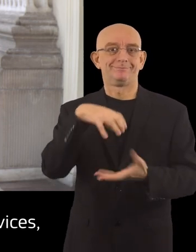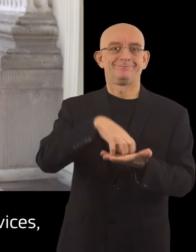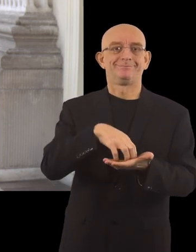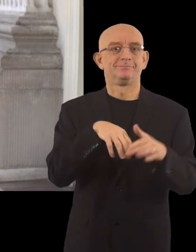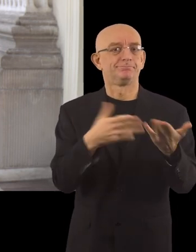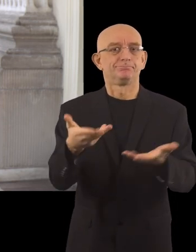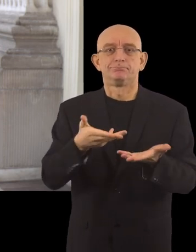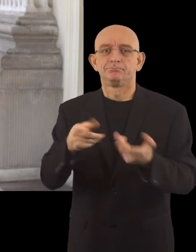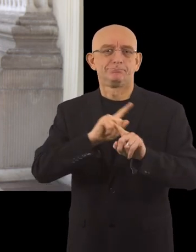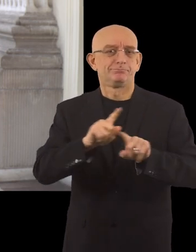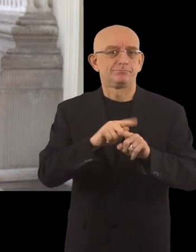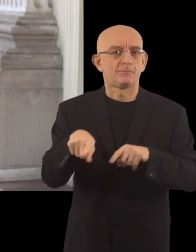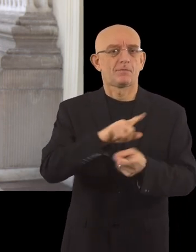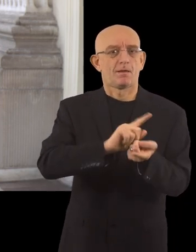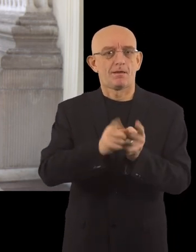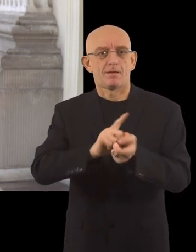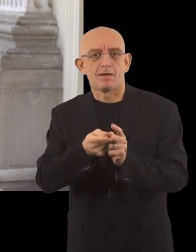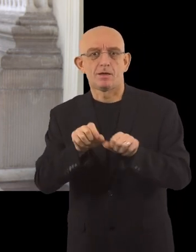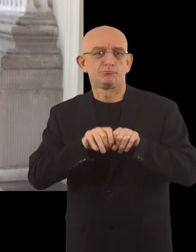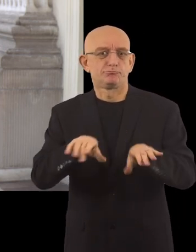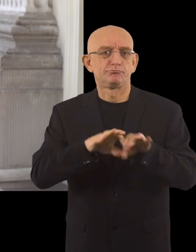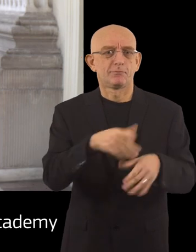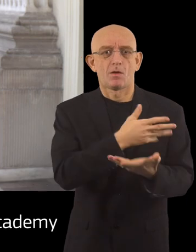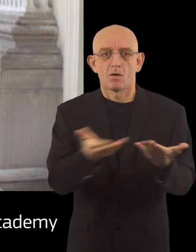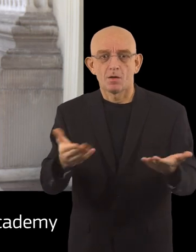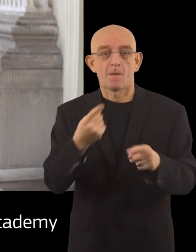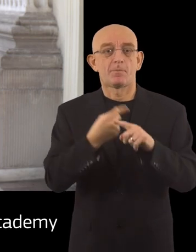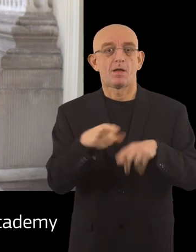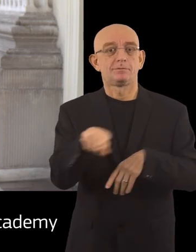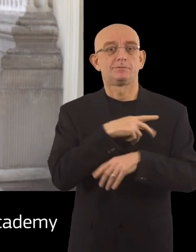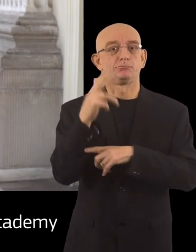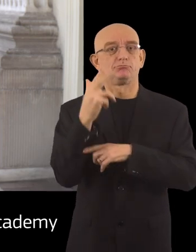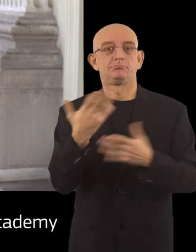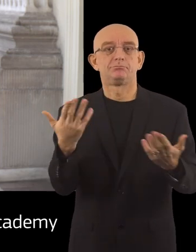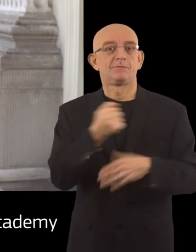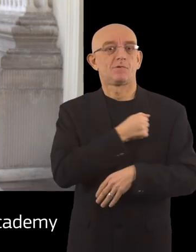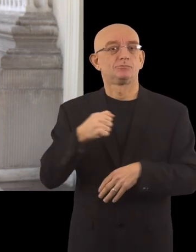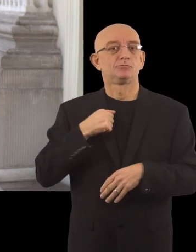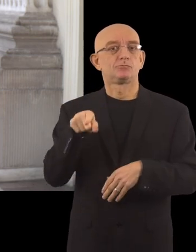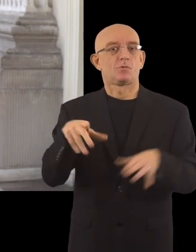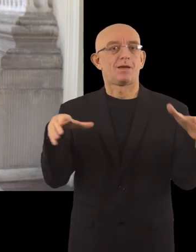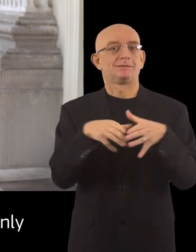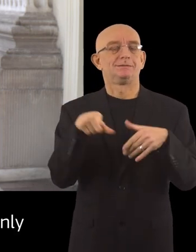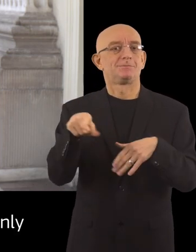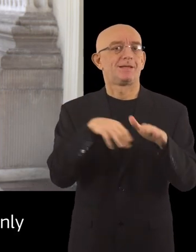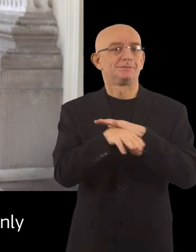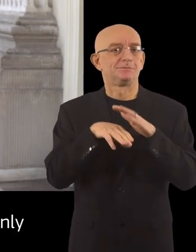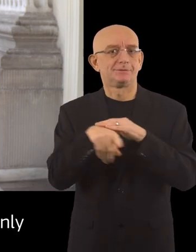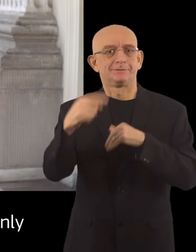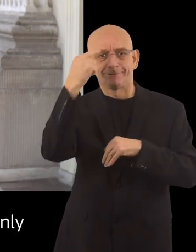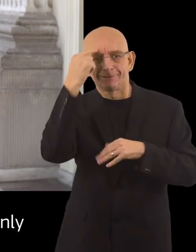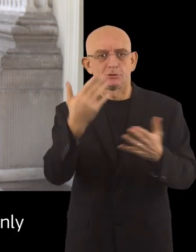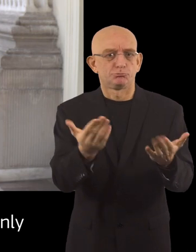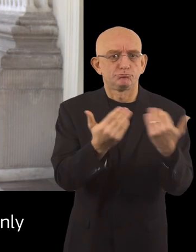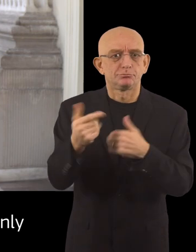the services, applications, digital applications. We have use the Warsaw Academy of Accessibility, so that more